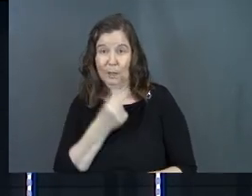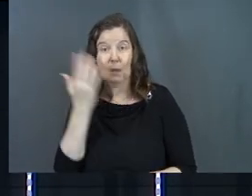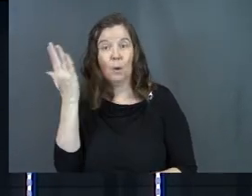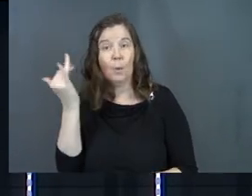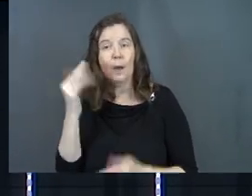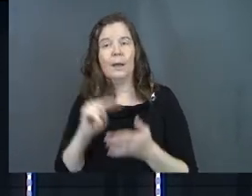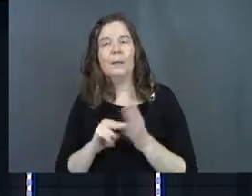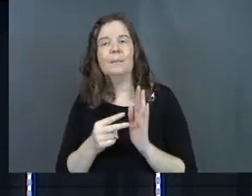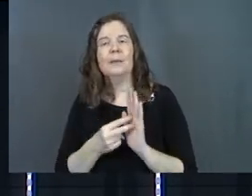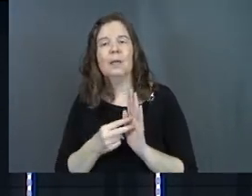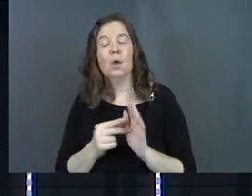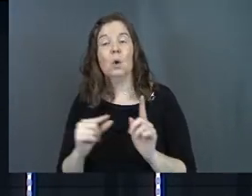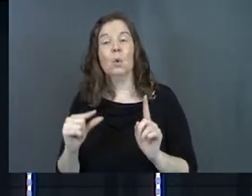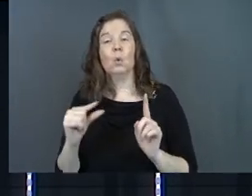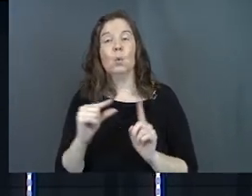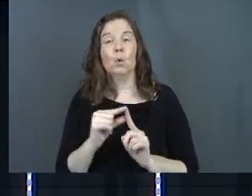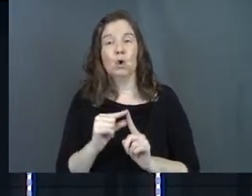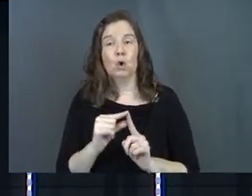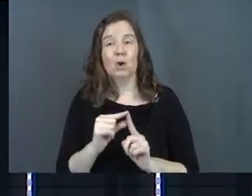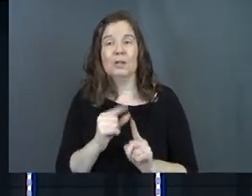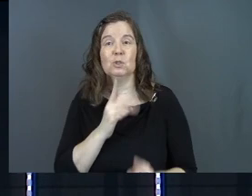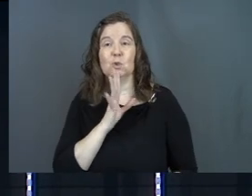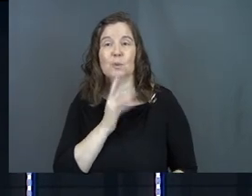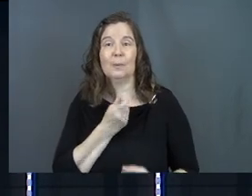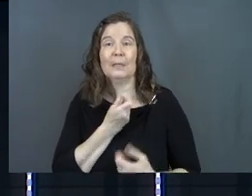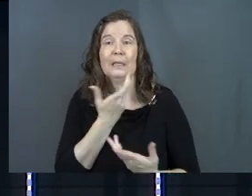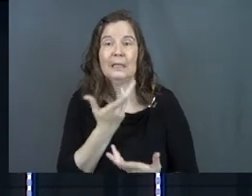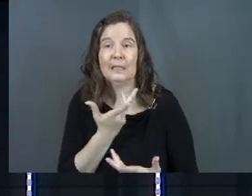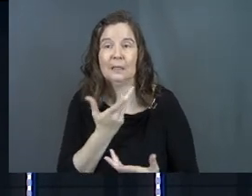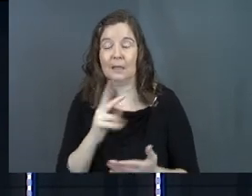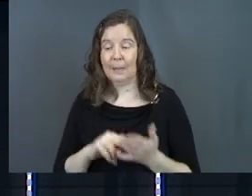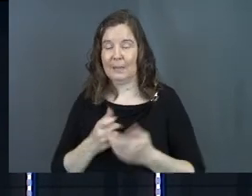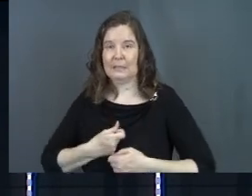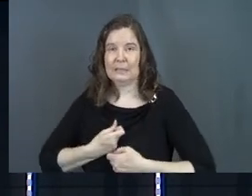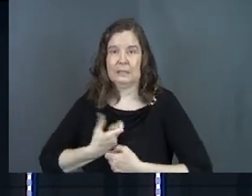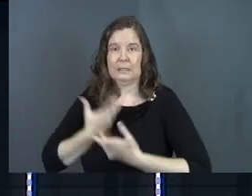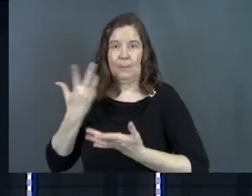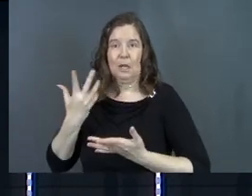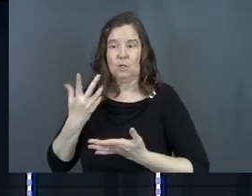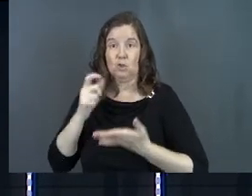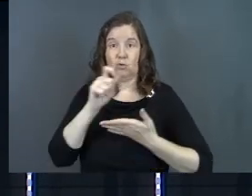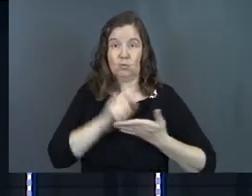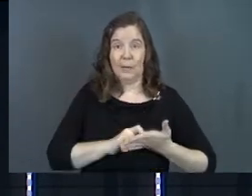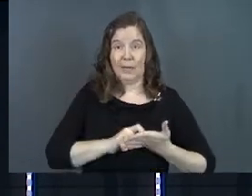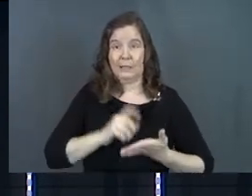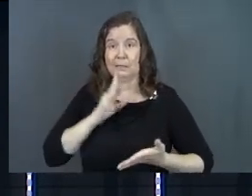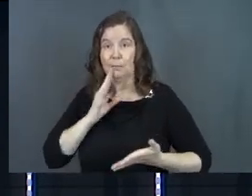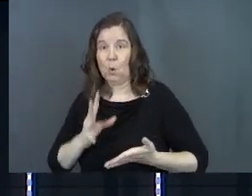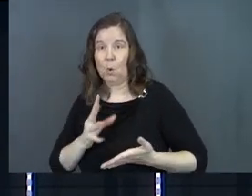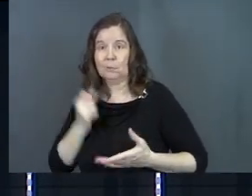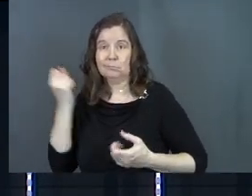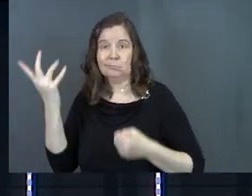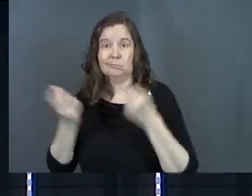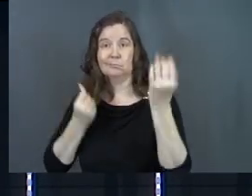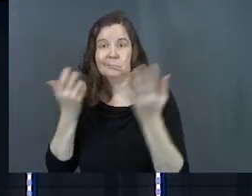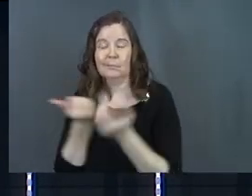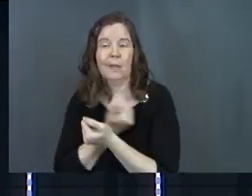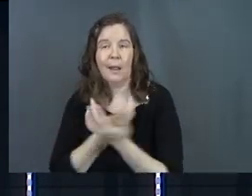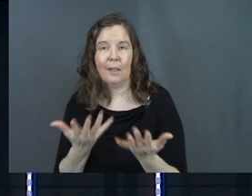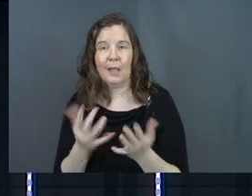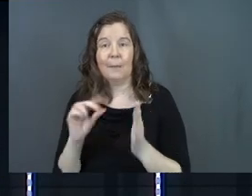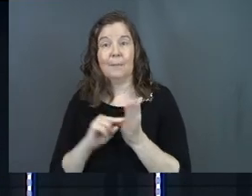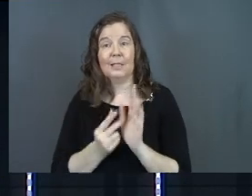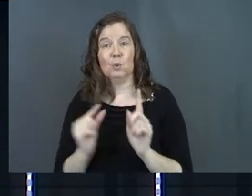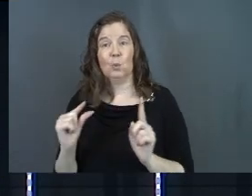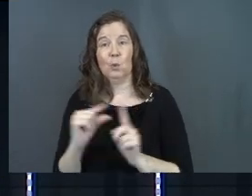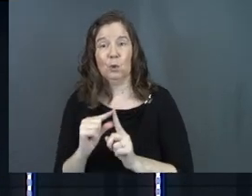because what it means is it means word to speak. It means expression. It can be written or spoken. Anything that is expressed is